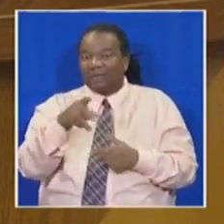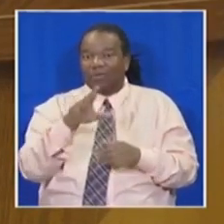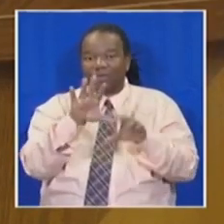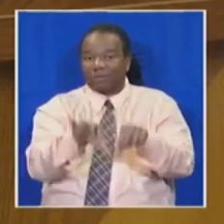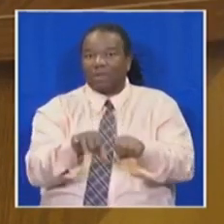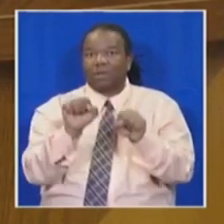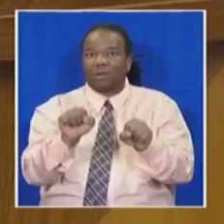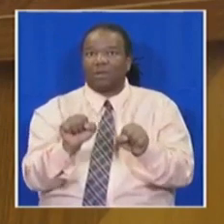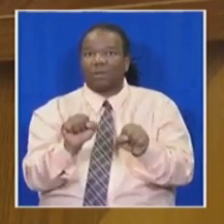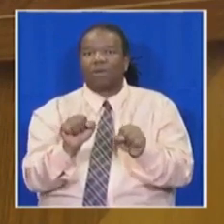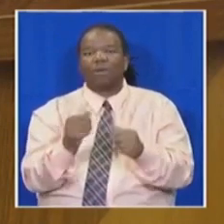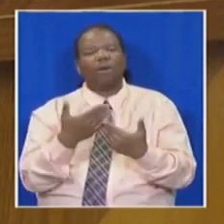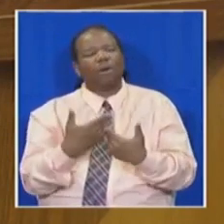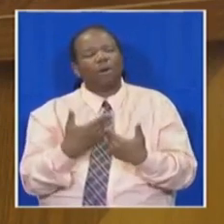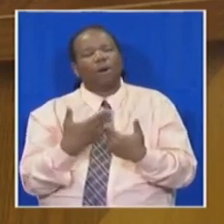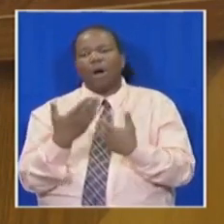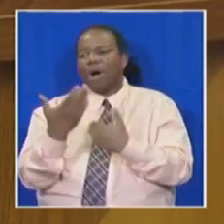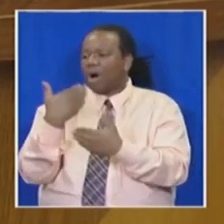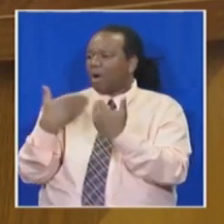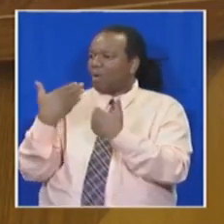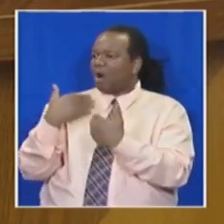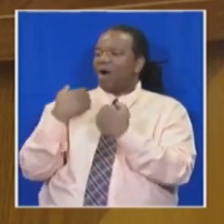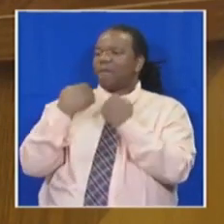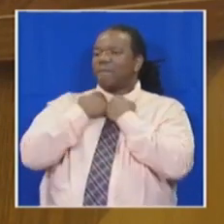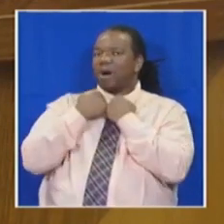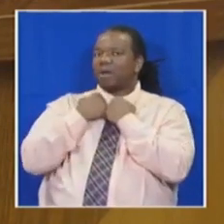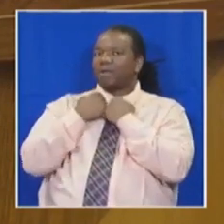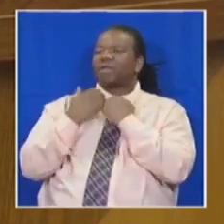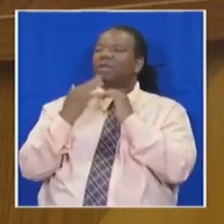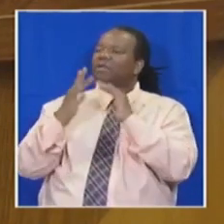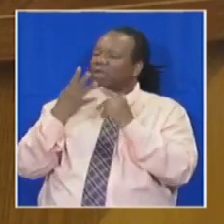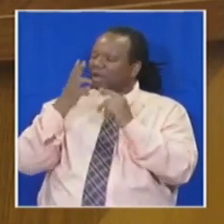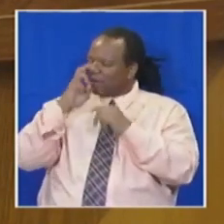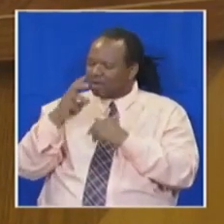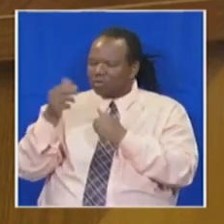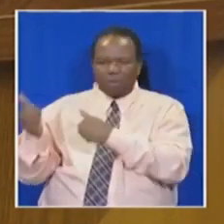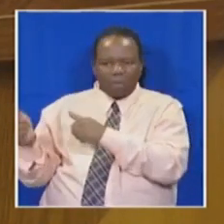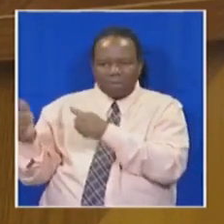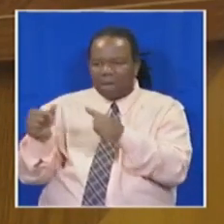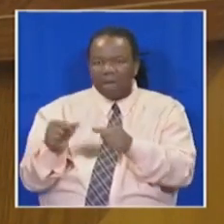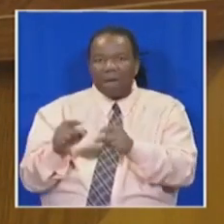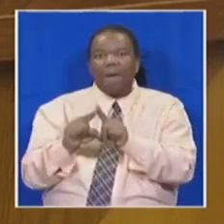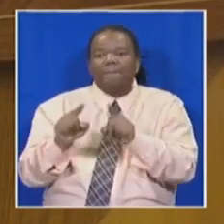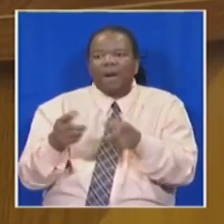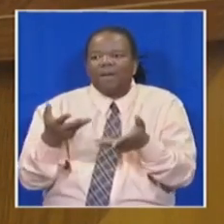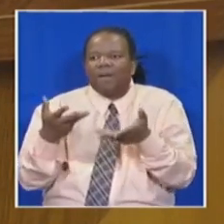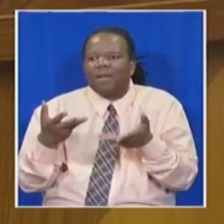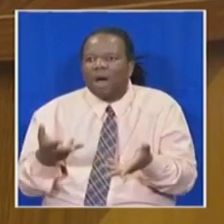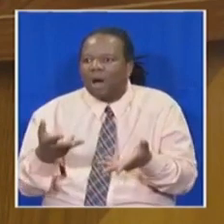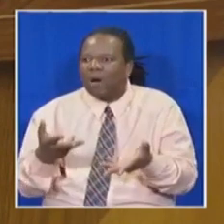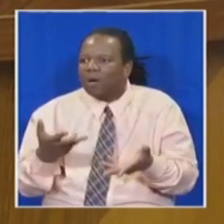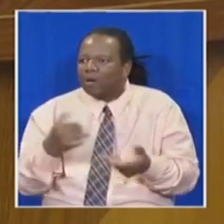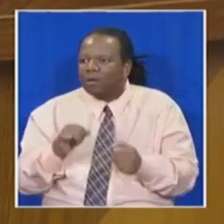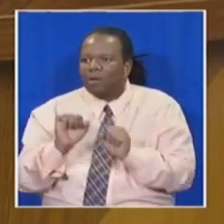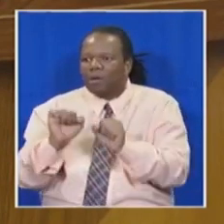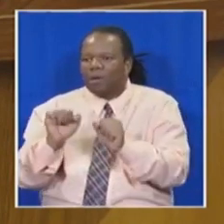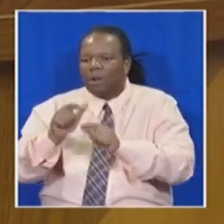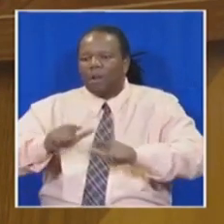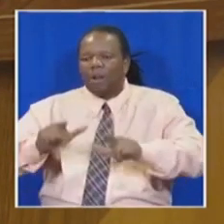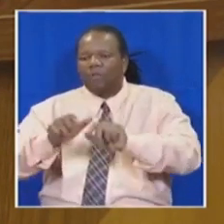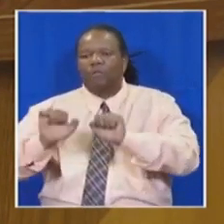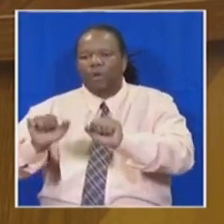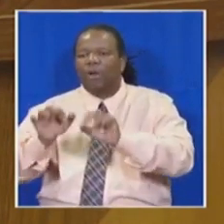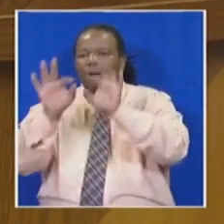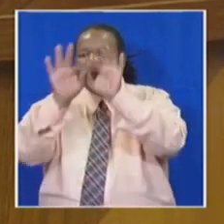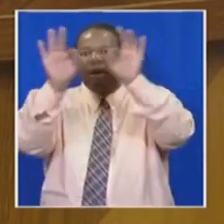people. Our grandparents are tenants on the land of their birth. Many young people are now squatters on the land of their ancestors. They don't have title